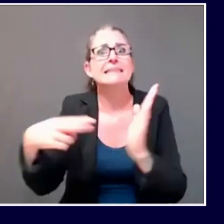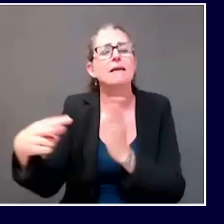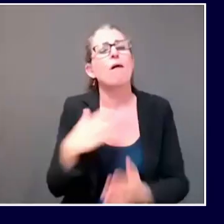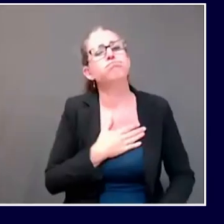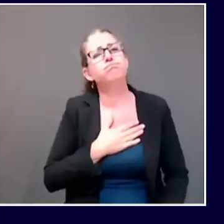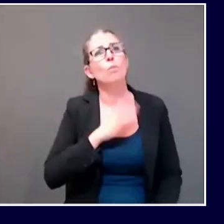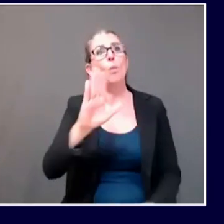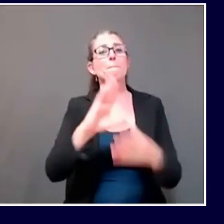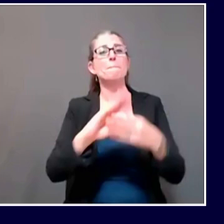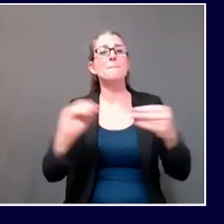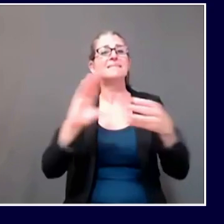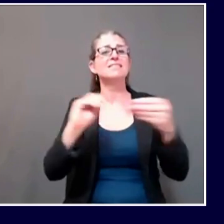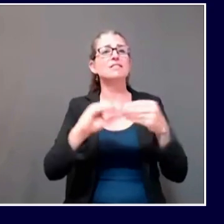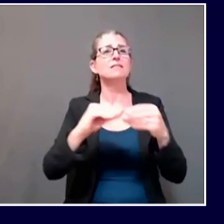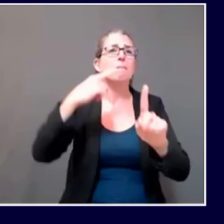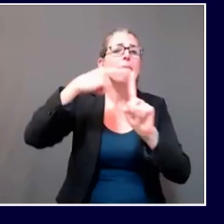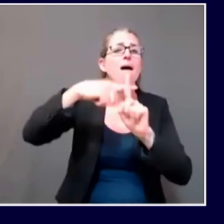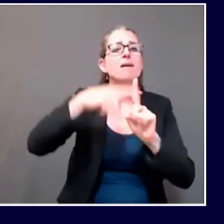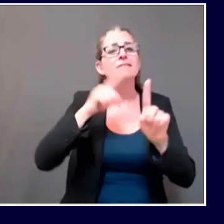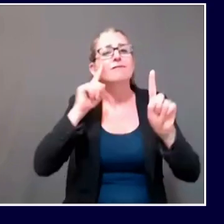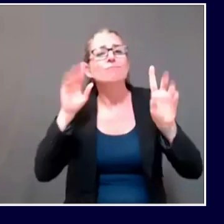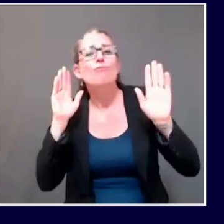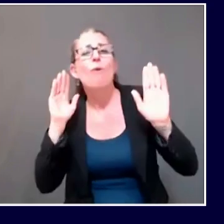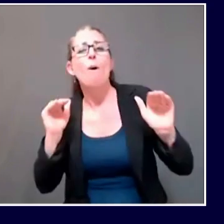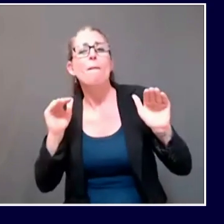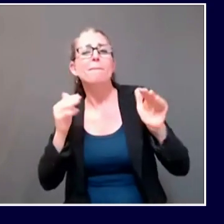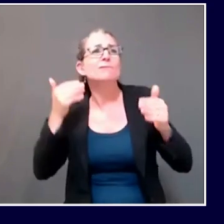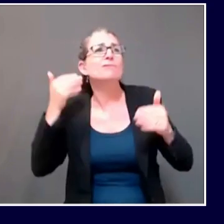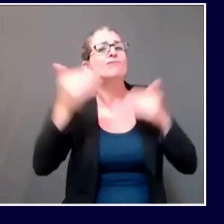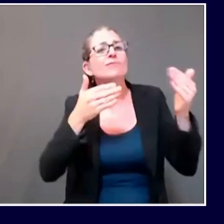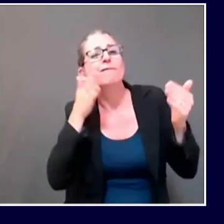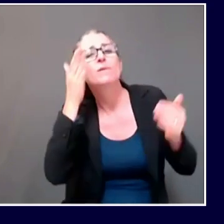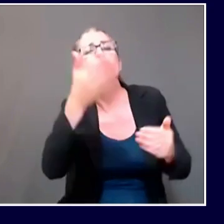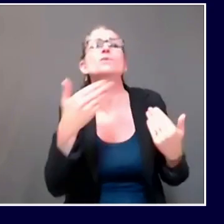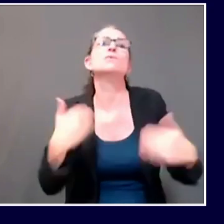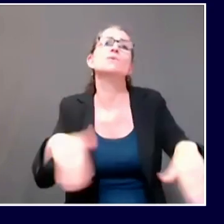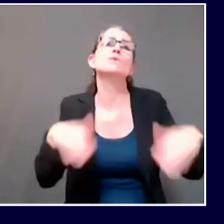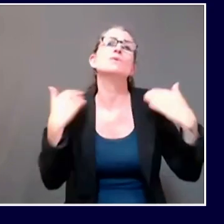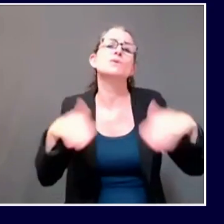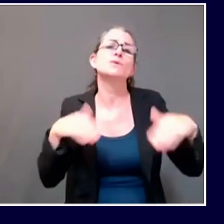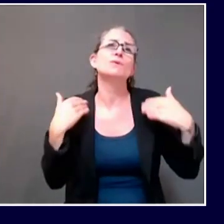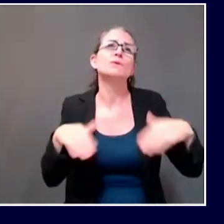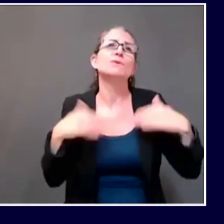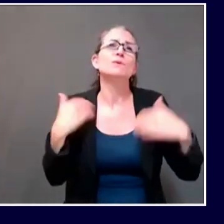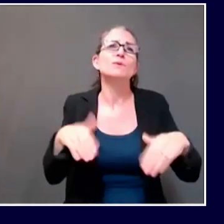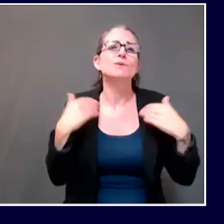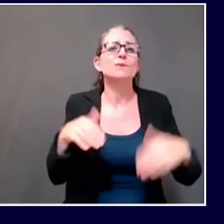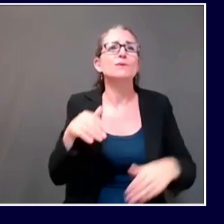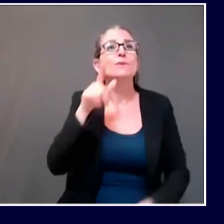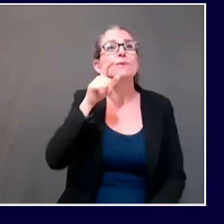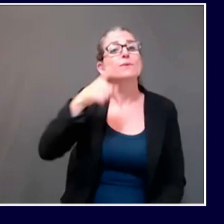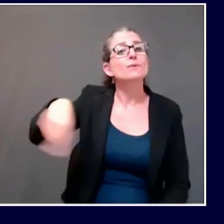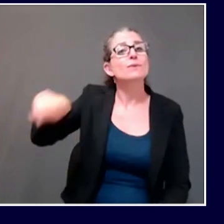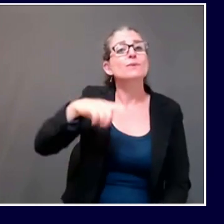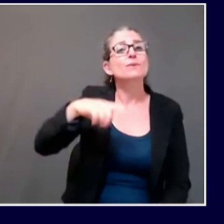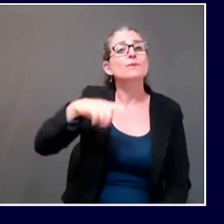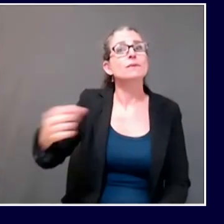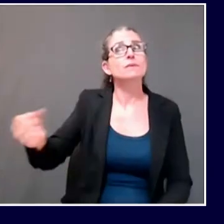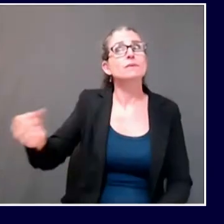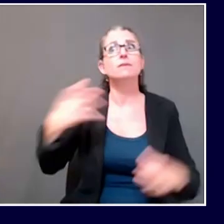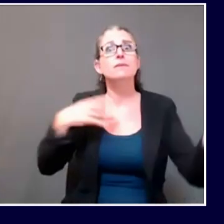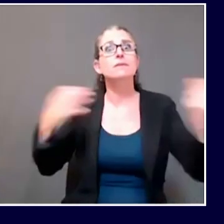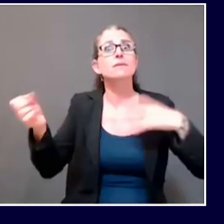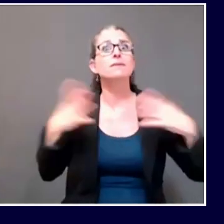businesses, owners of people like corner stores and the local mom and pop, the bed and breakfast, the local